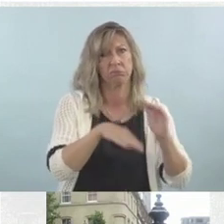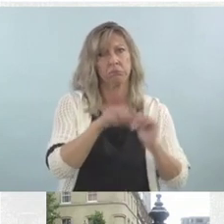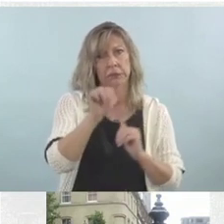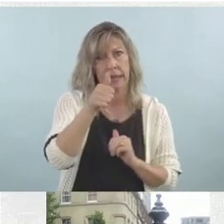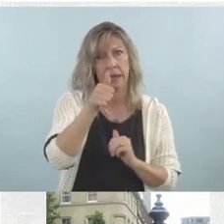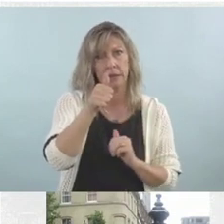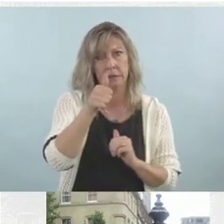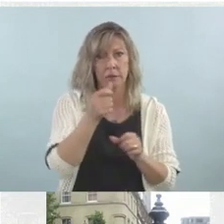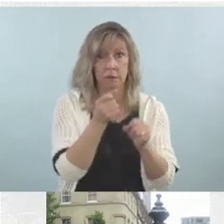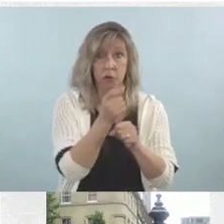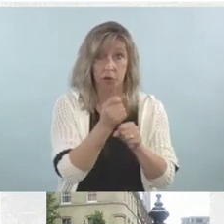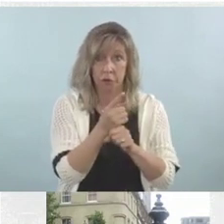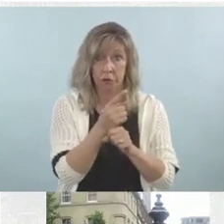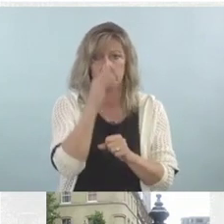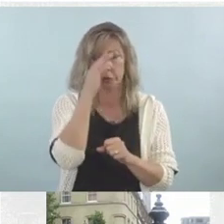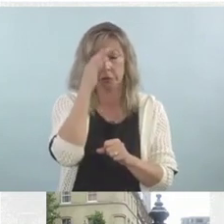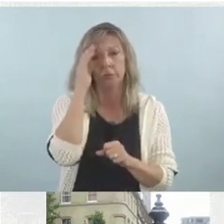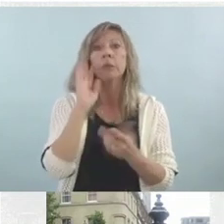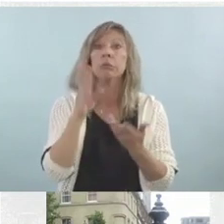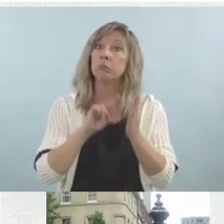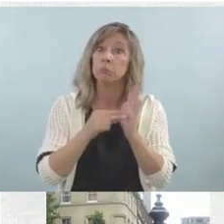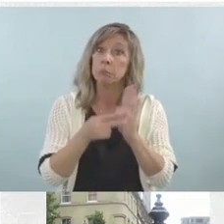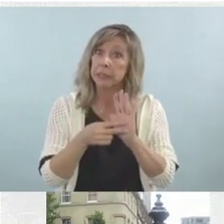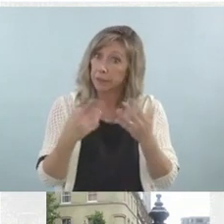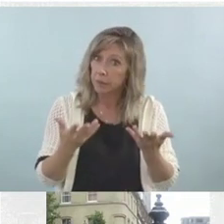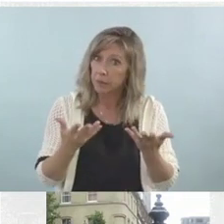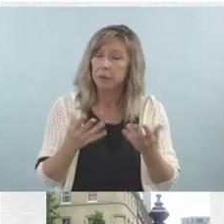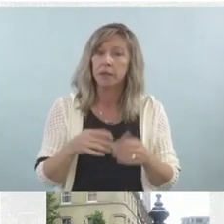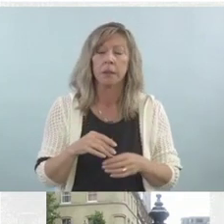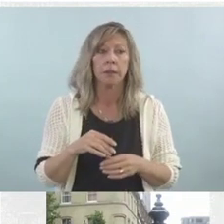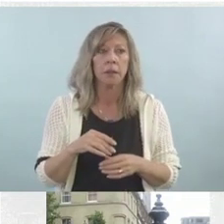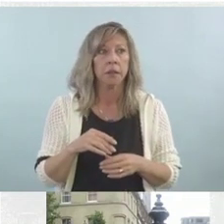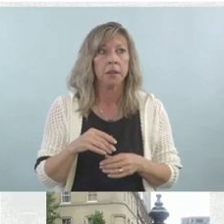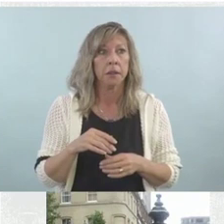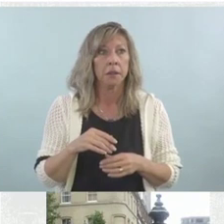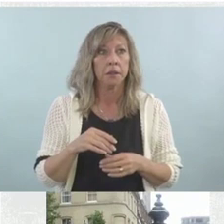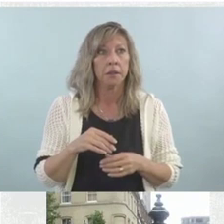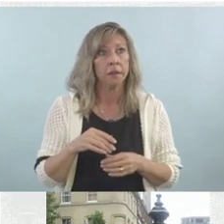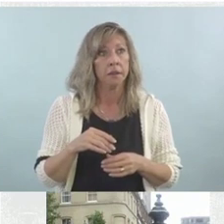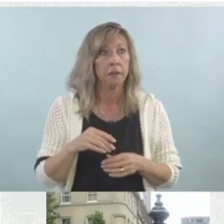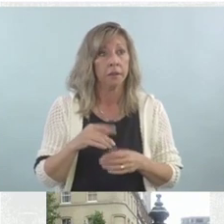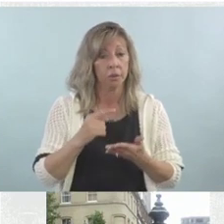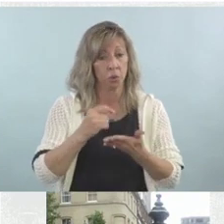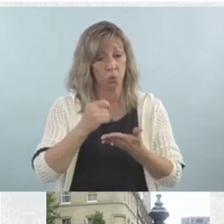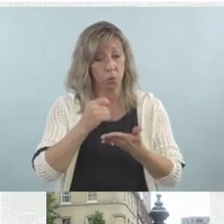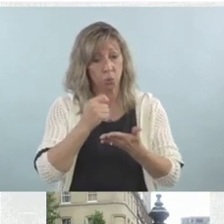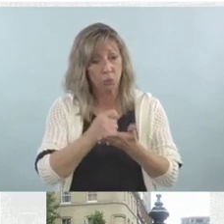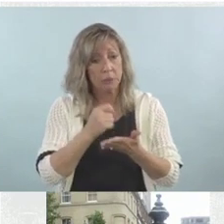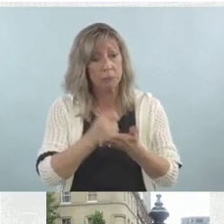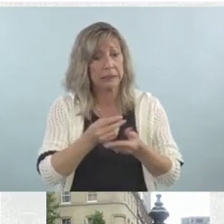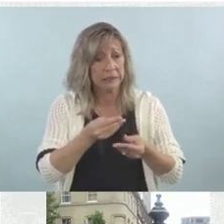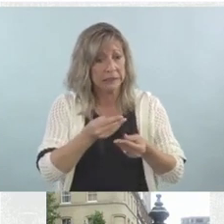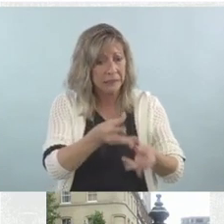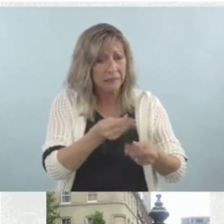So what does that tell us? It tells us that prevention can be much more effective than treatment.